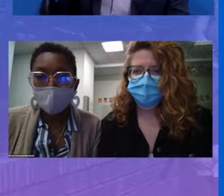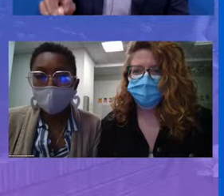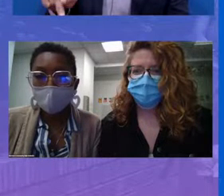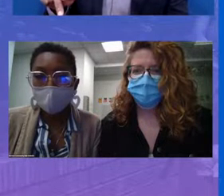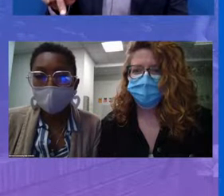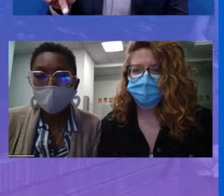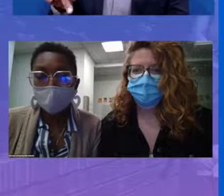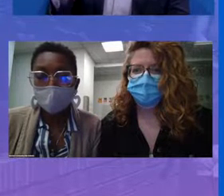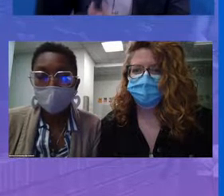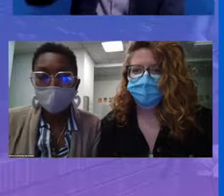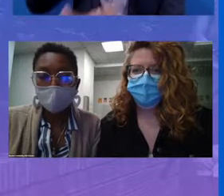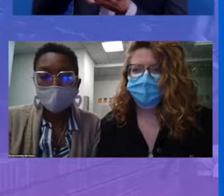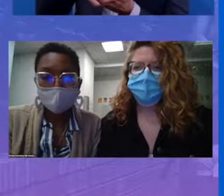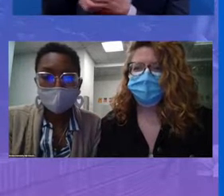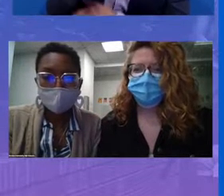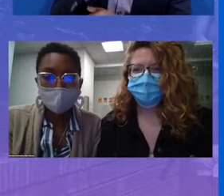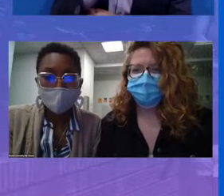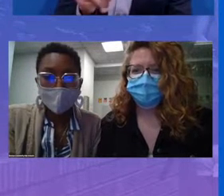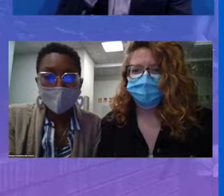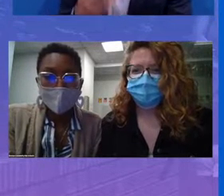AARP ESSER funding.